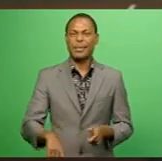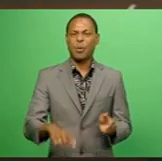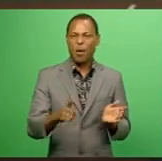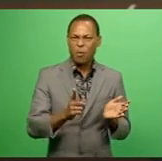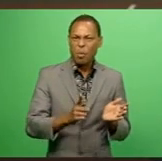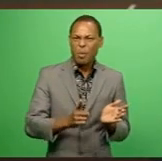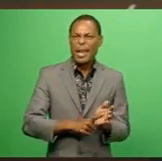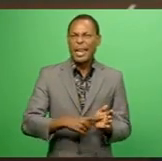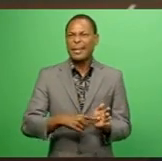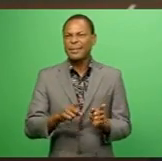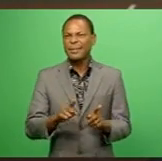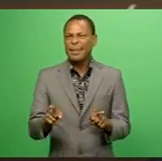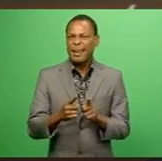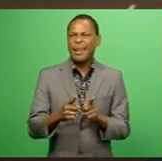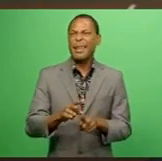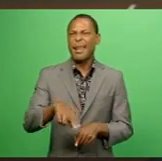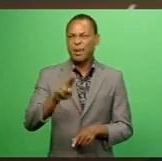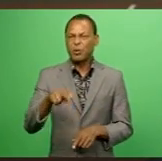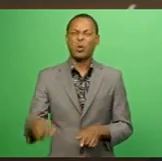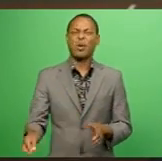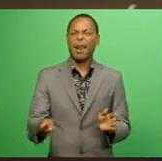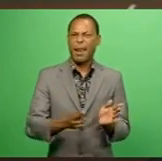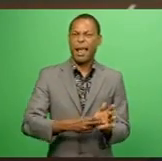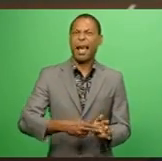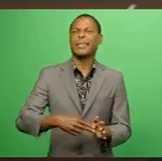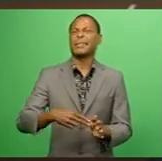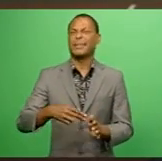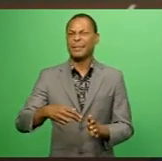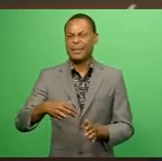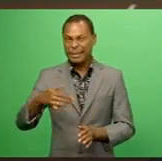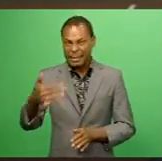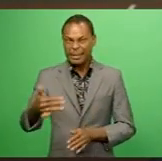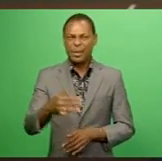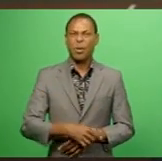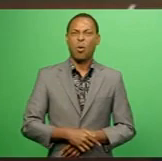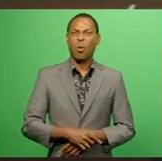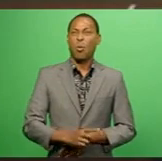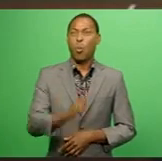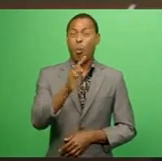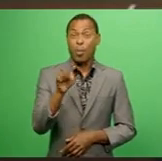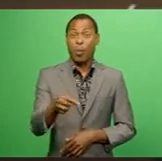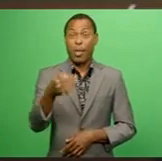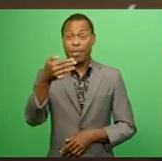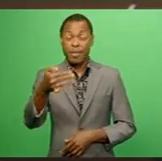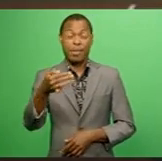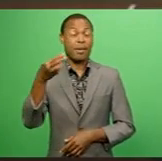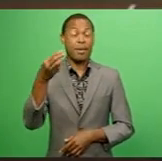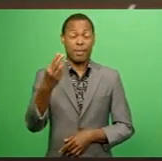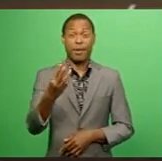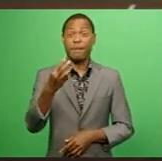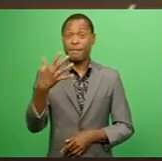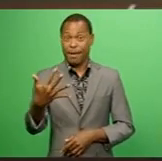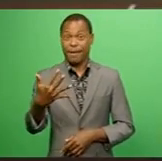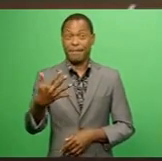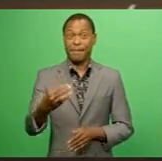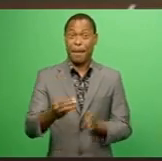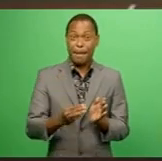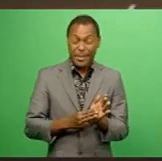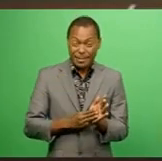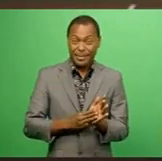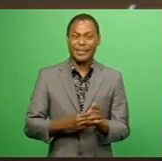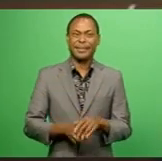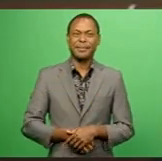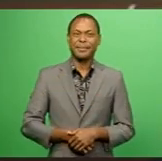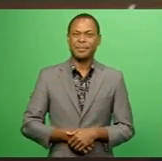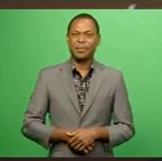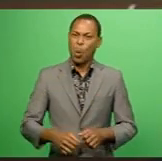School, Naomi of Nakasi High School, all jumped a height of 1.35 meters, 3-5 meters rather, breaking the old record